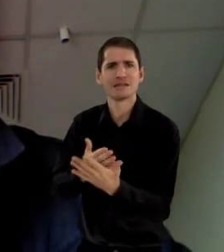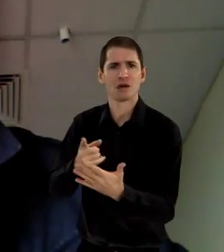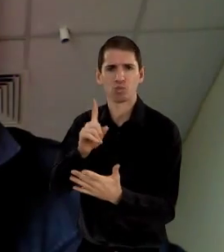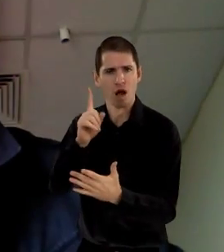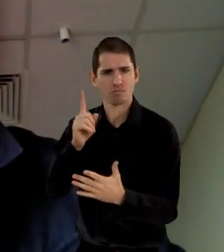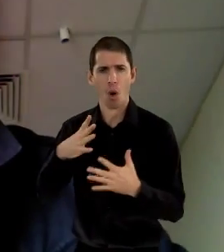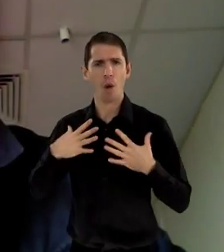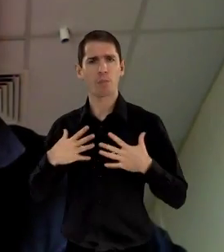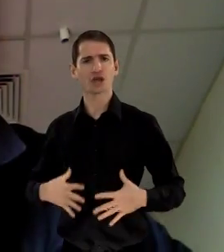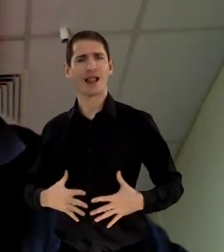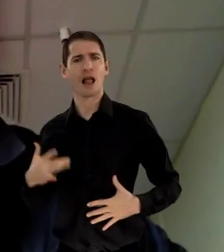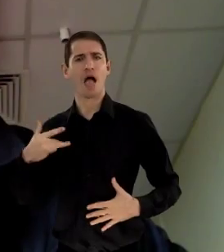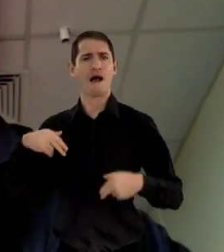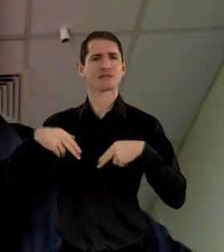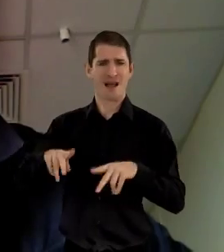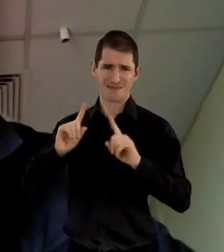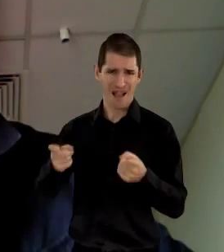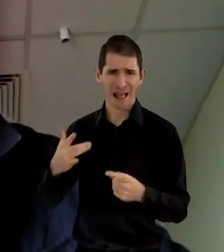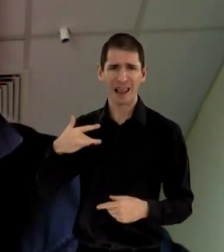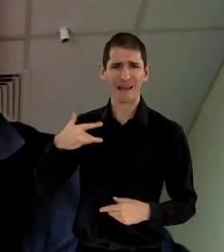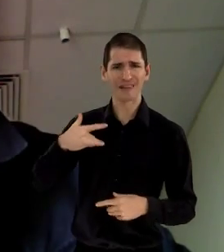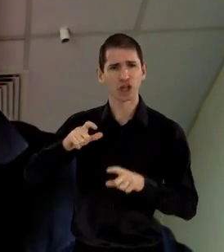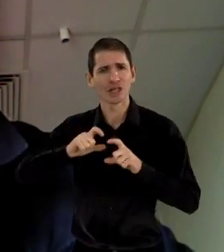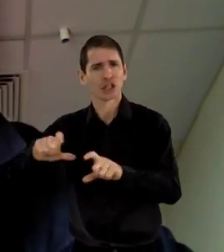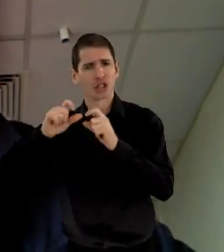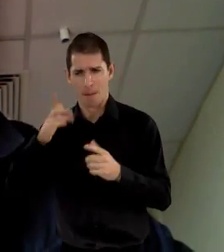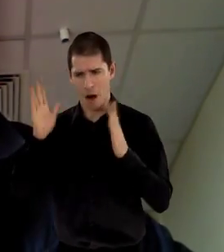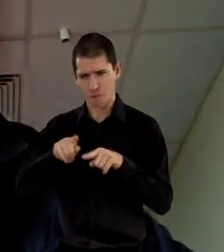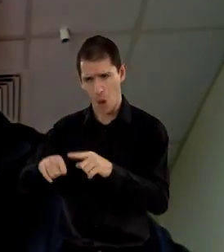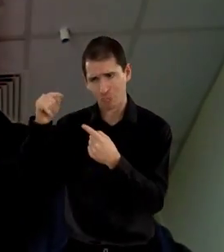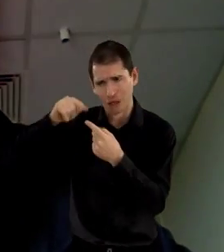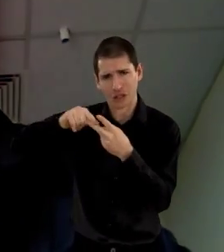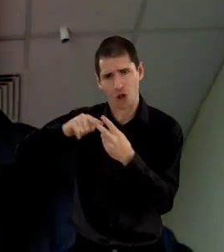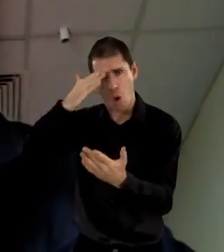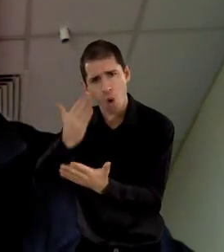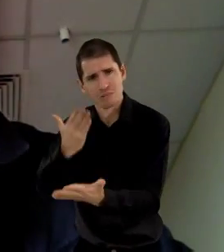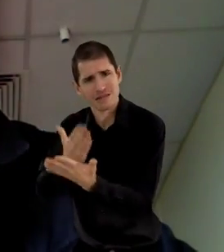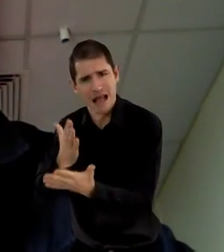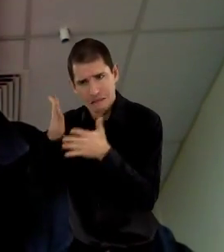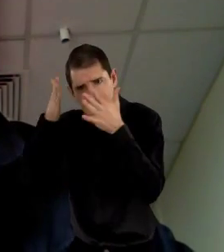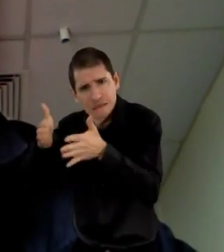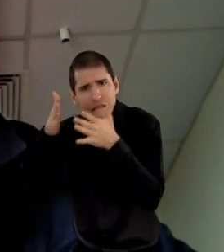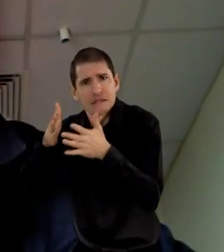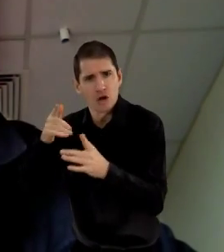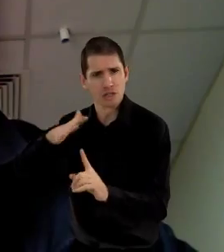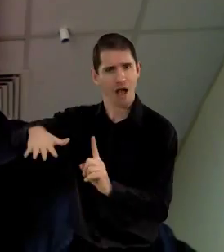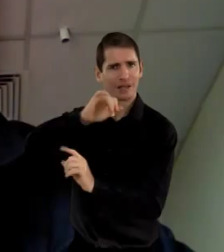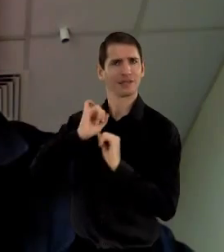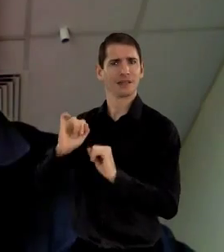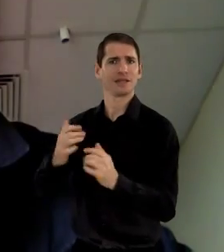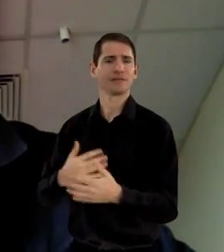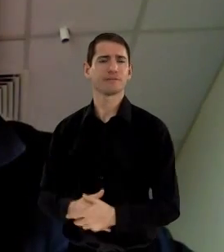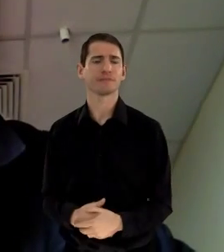society's preoccupation with unattainable bodily lifestyles and